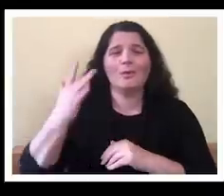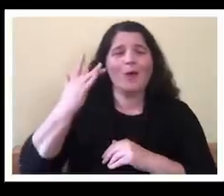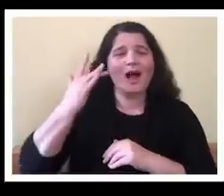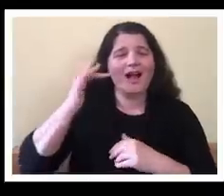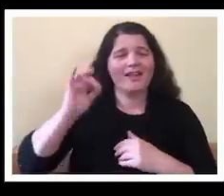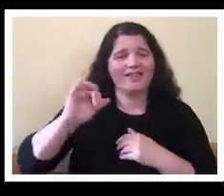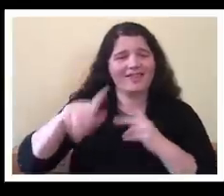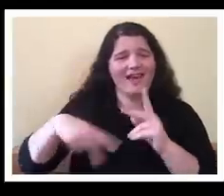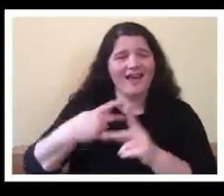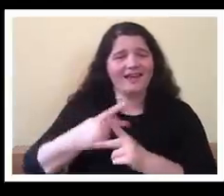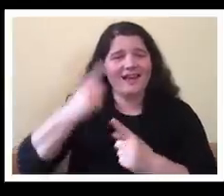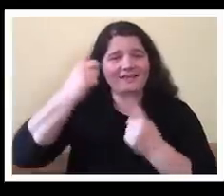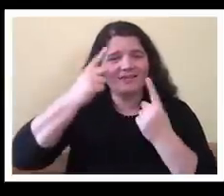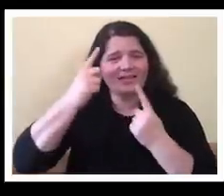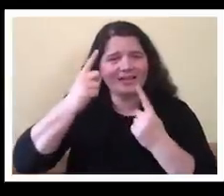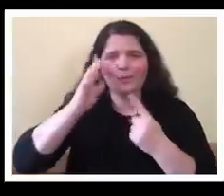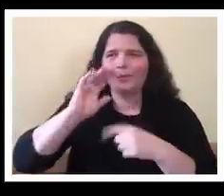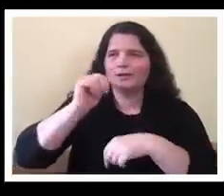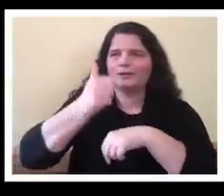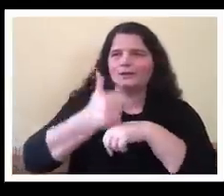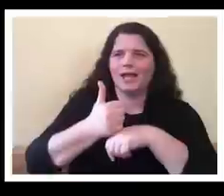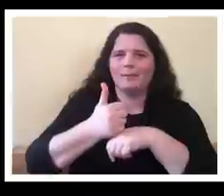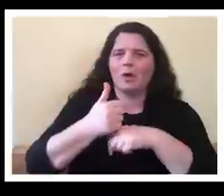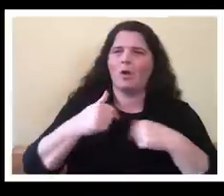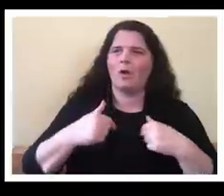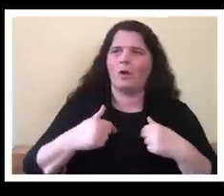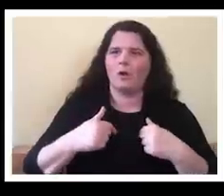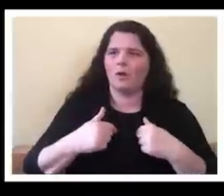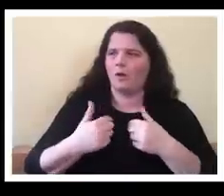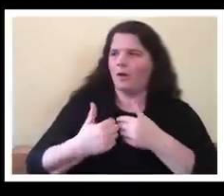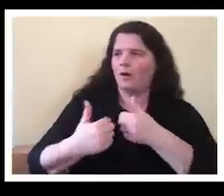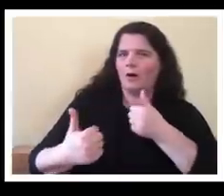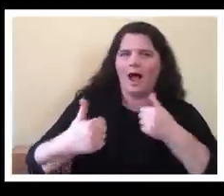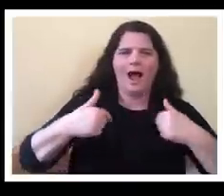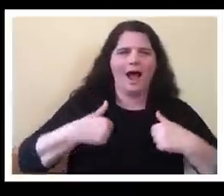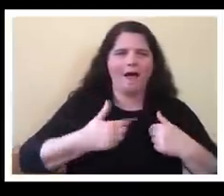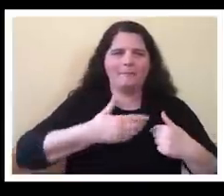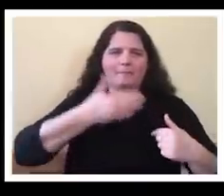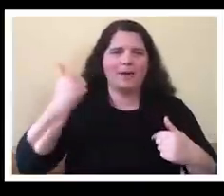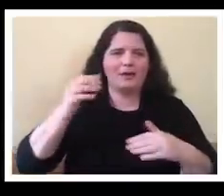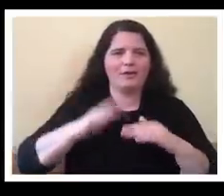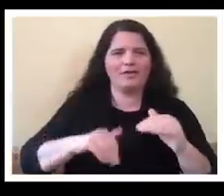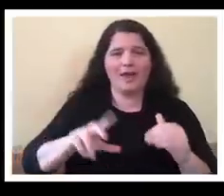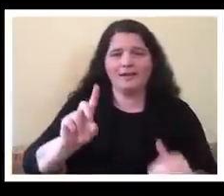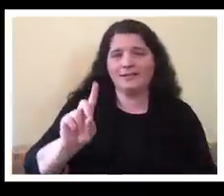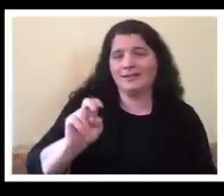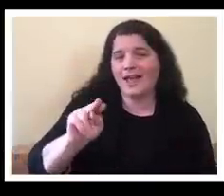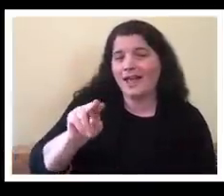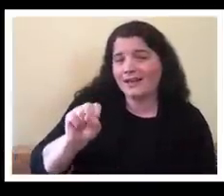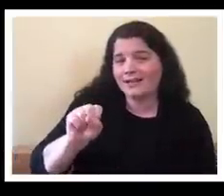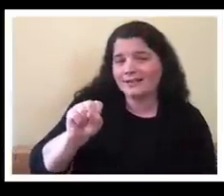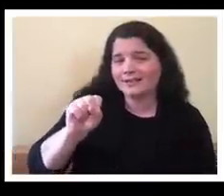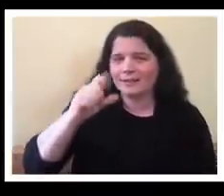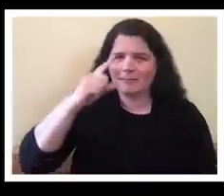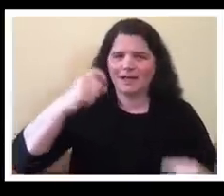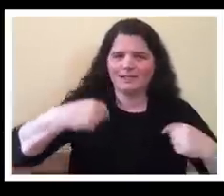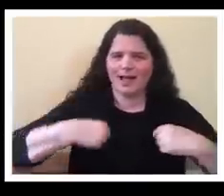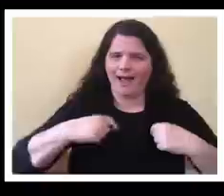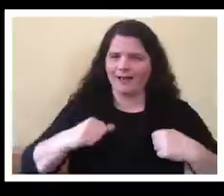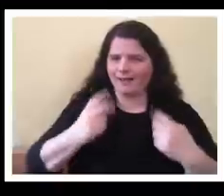because i could see the same today